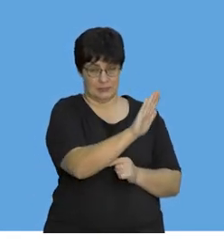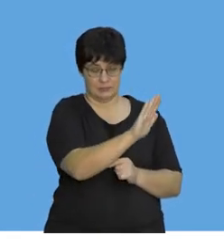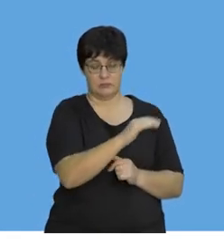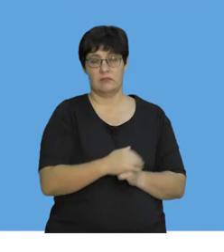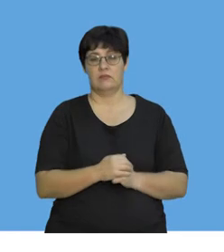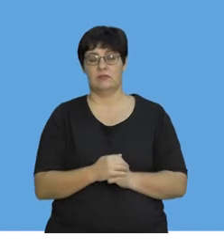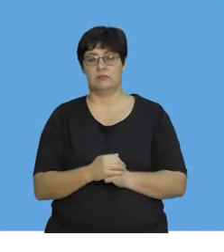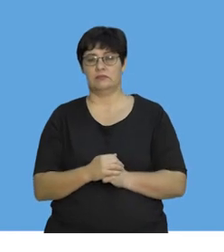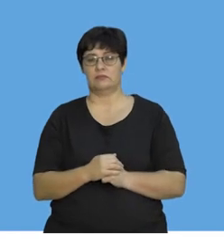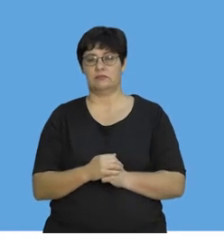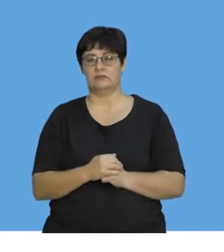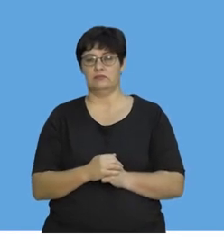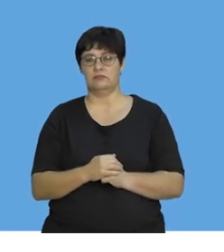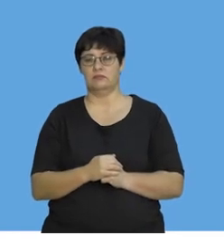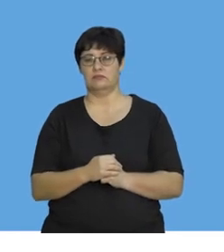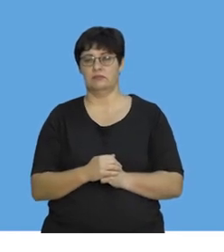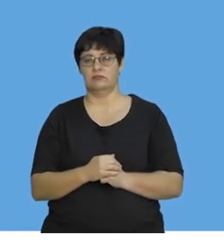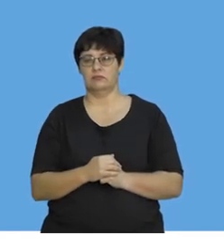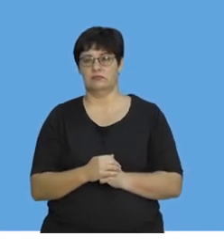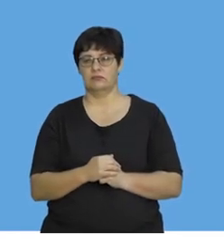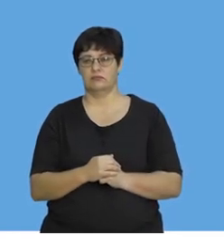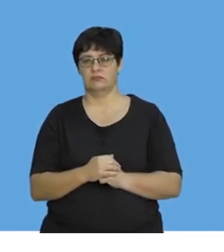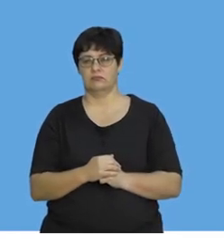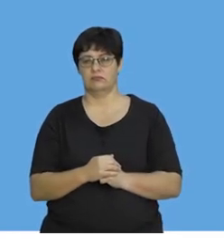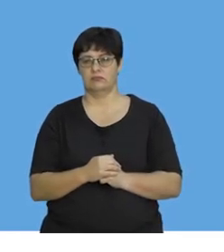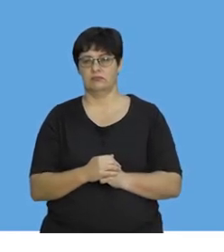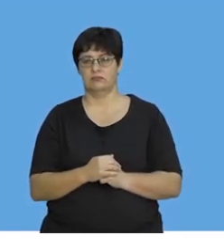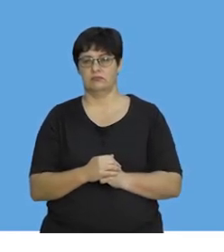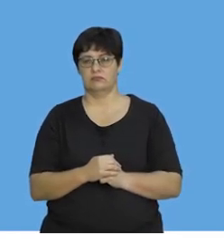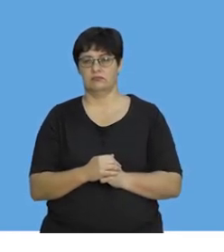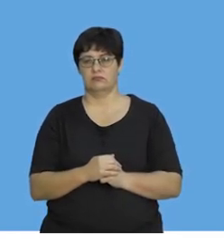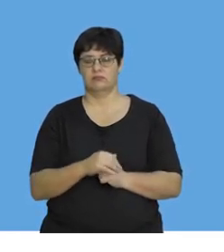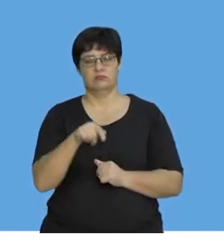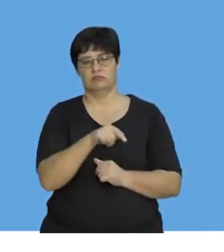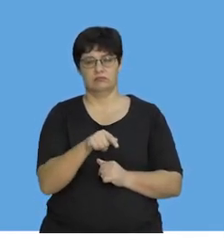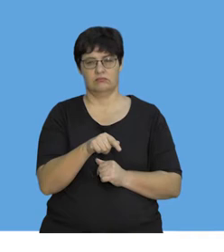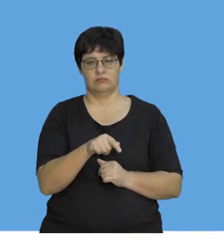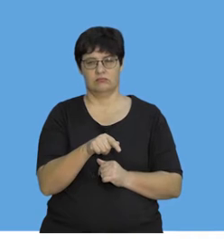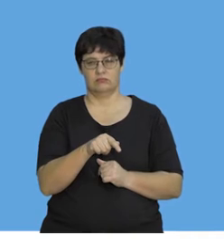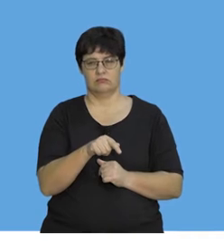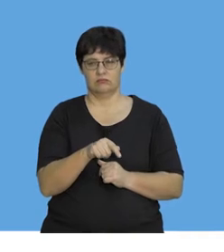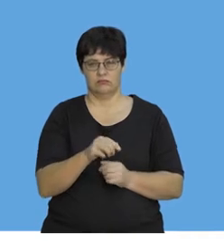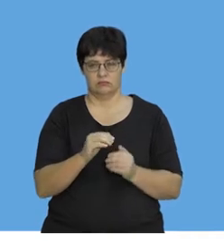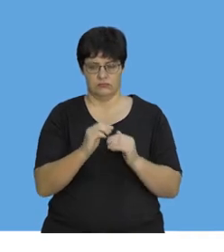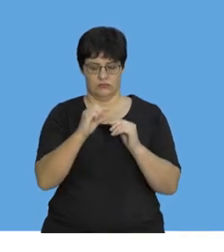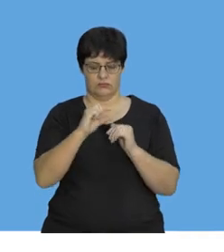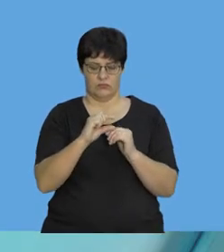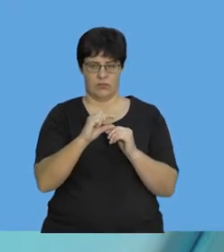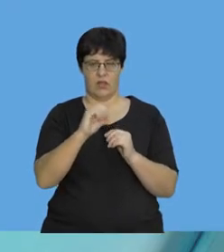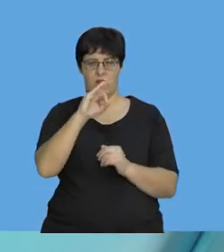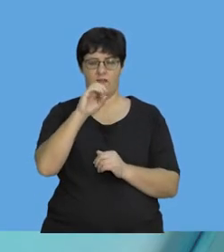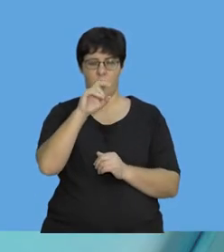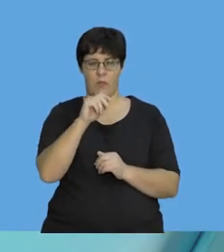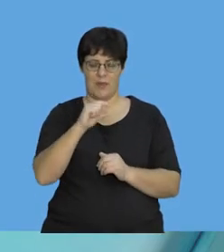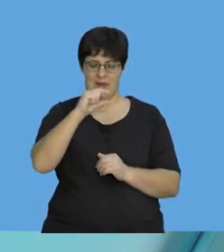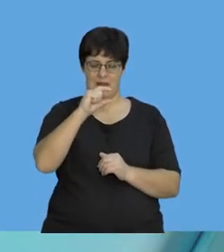change the surface to one inch of foam. So, that's